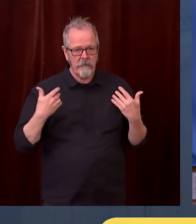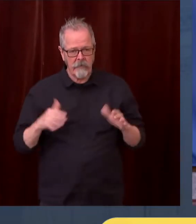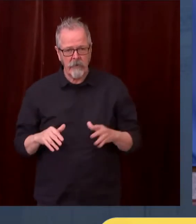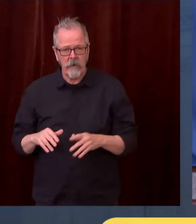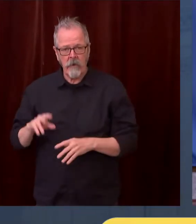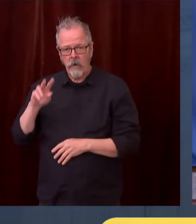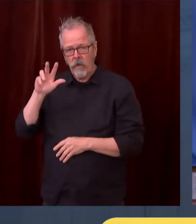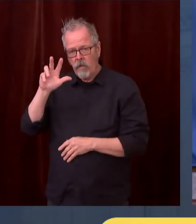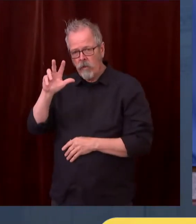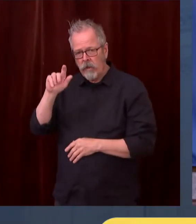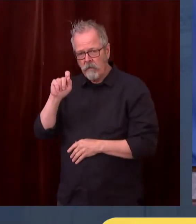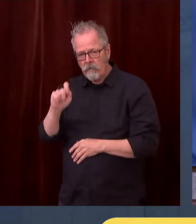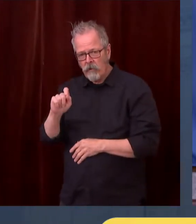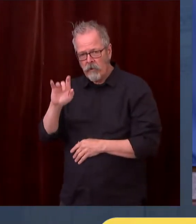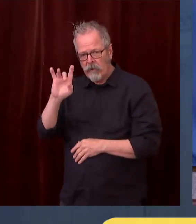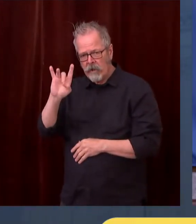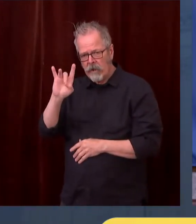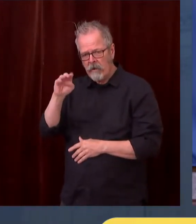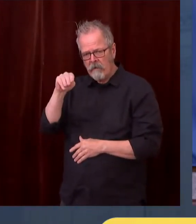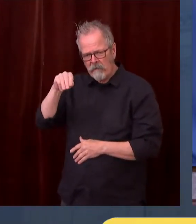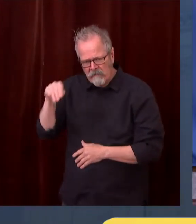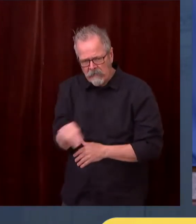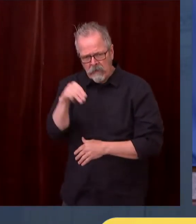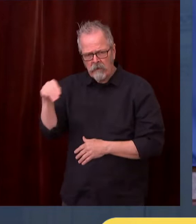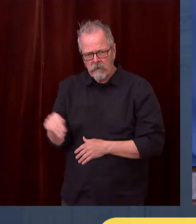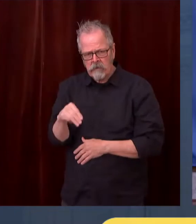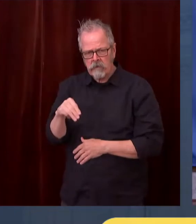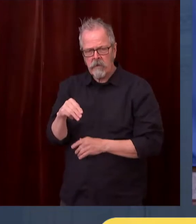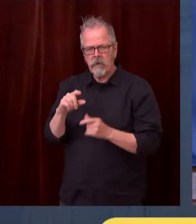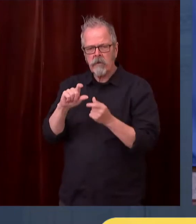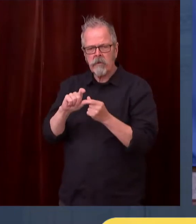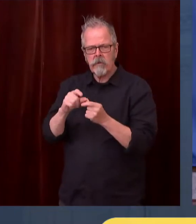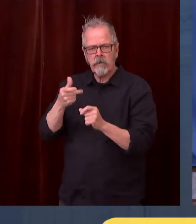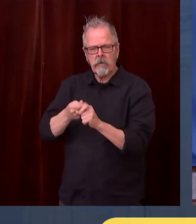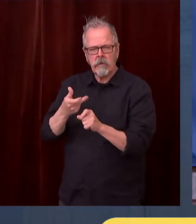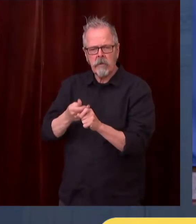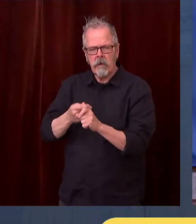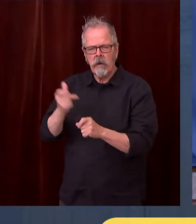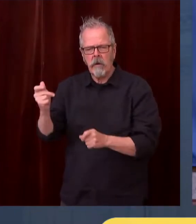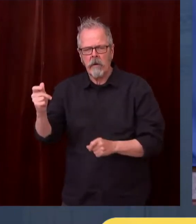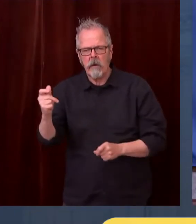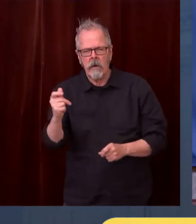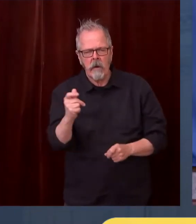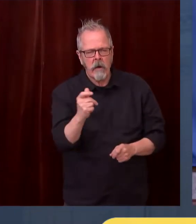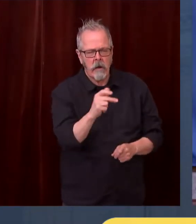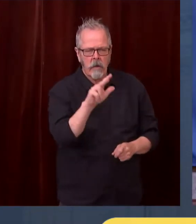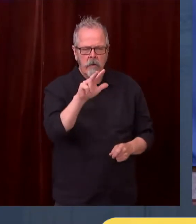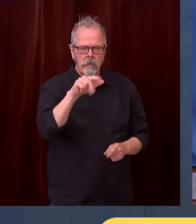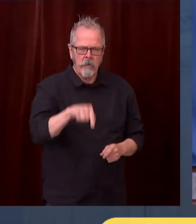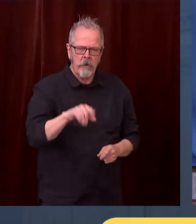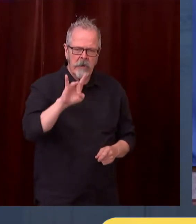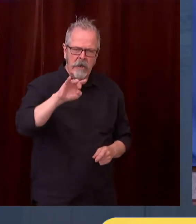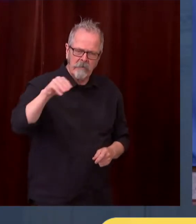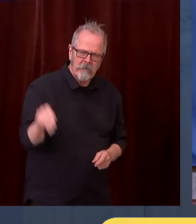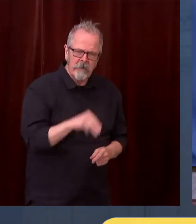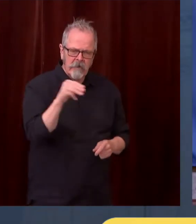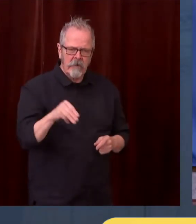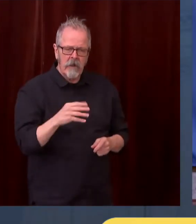site. Two days ago, I toured the first federal FEMA community vaccination center